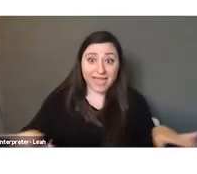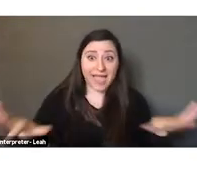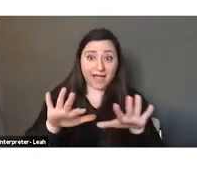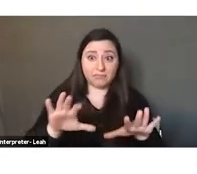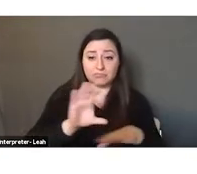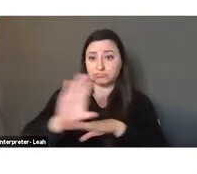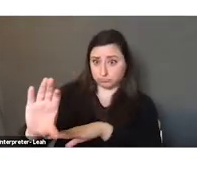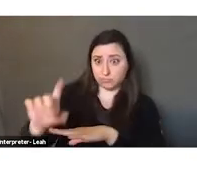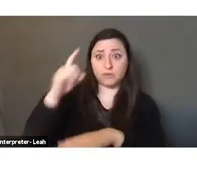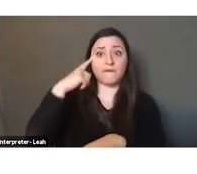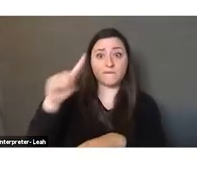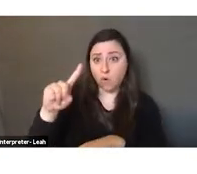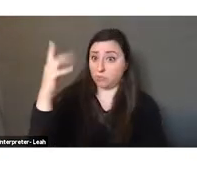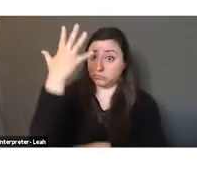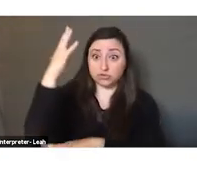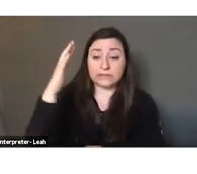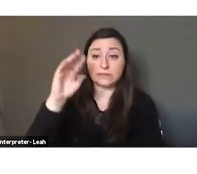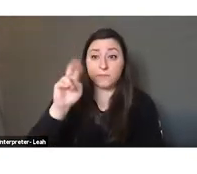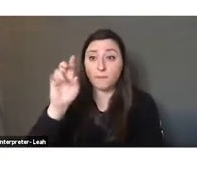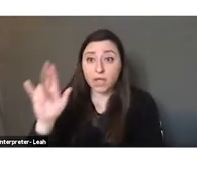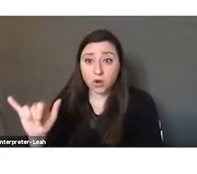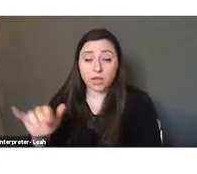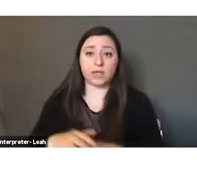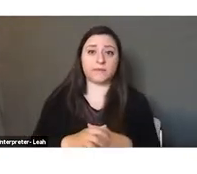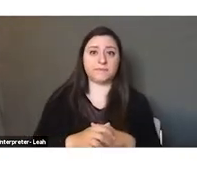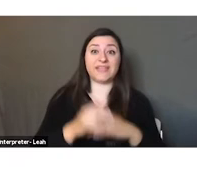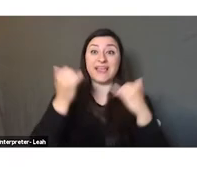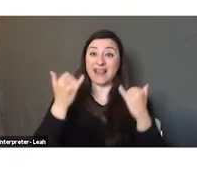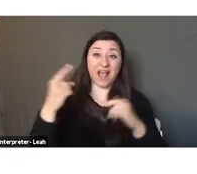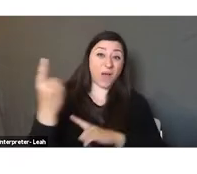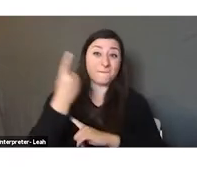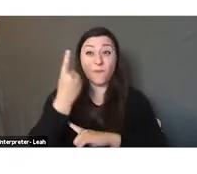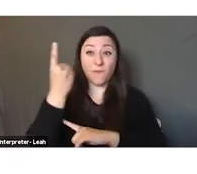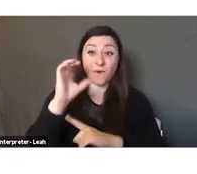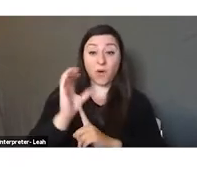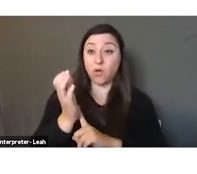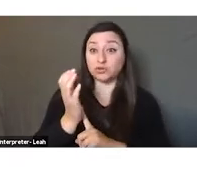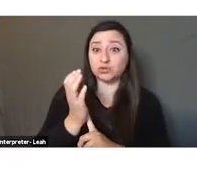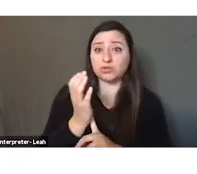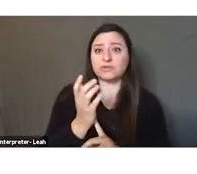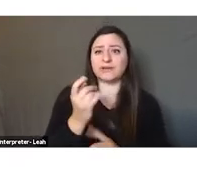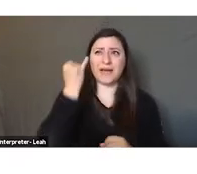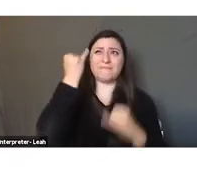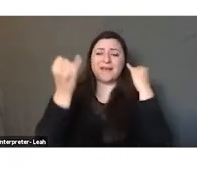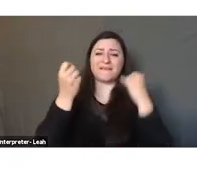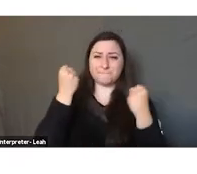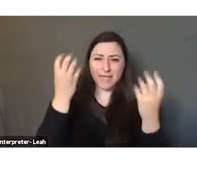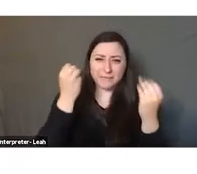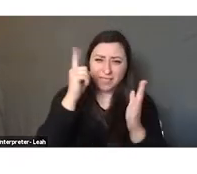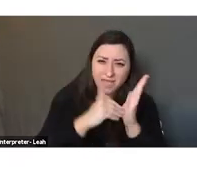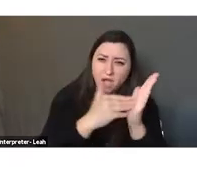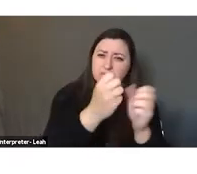to growing mulberry trees. This resulted in an export driven monoculture. Imagine that after thousands of years of